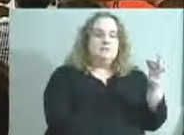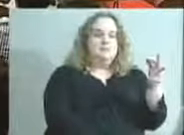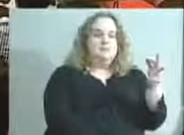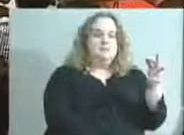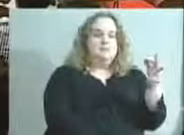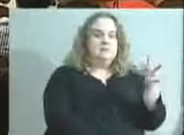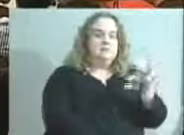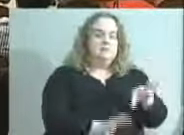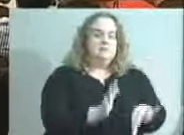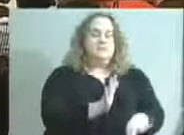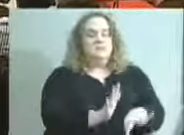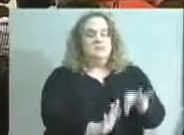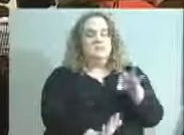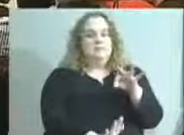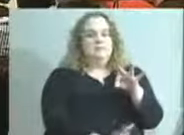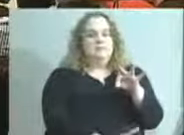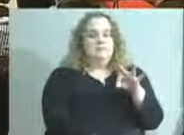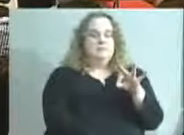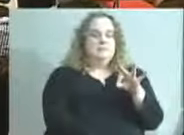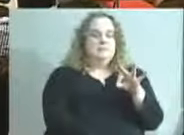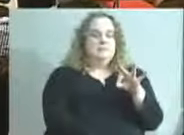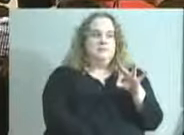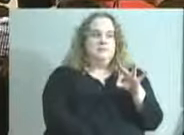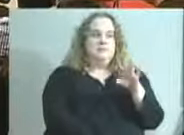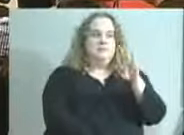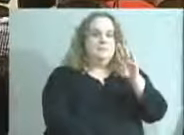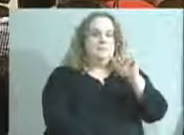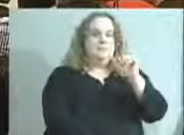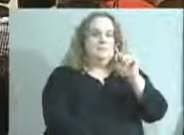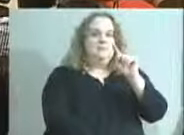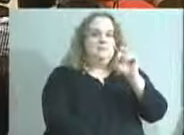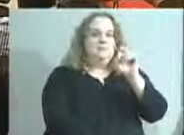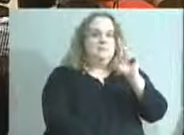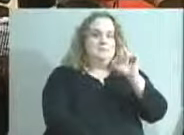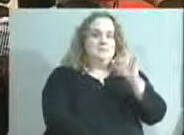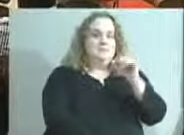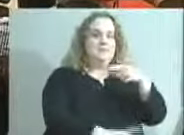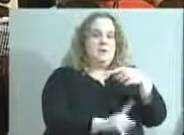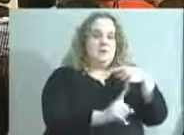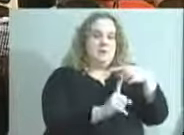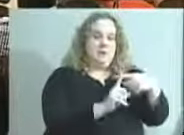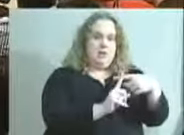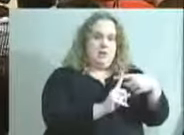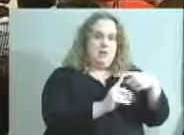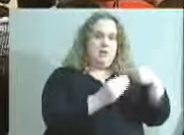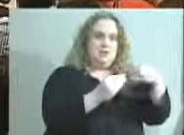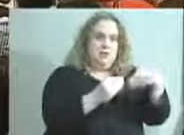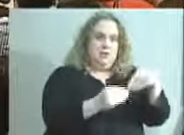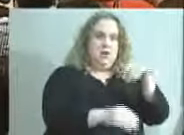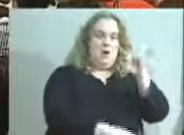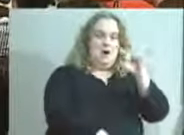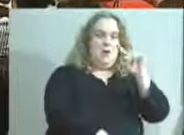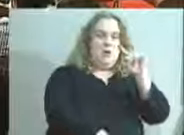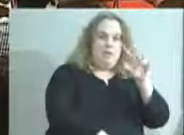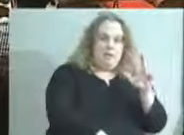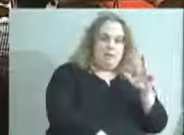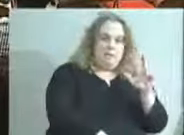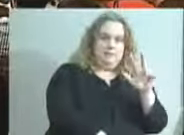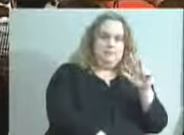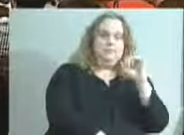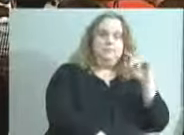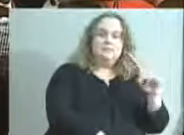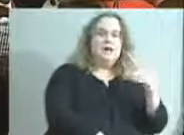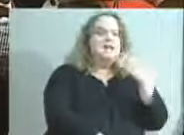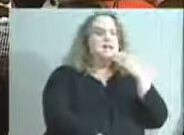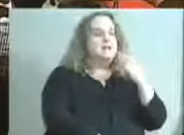batteries plus store 813. Okay. Thank you very much